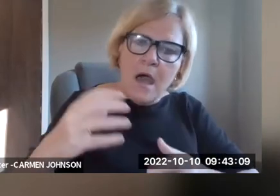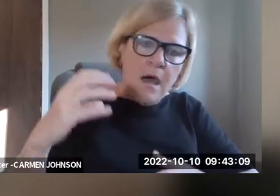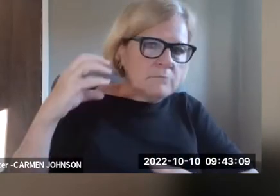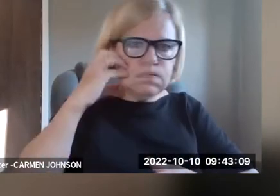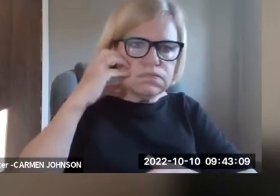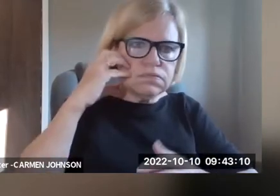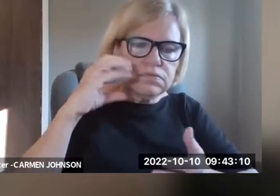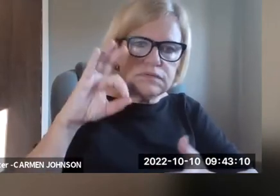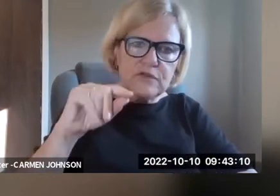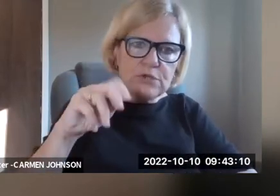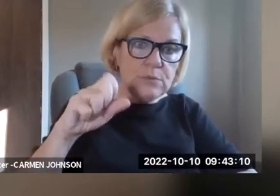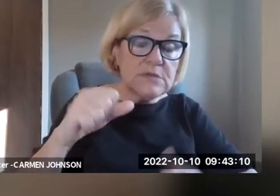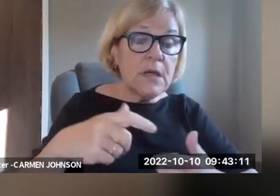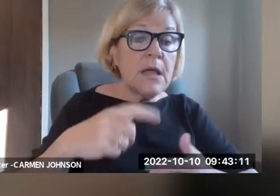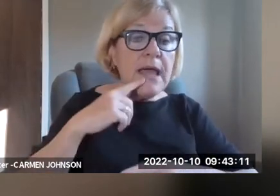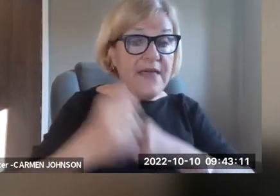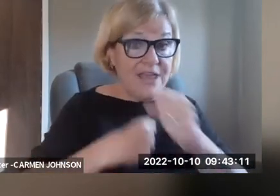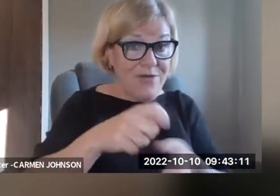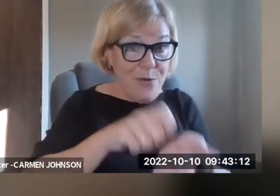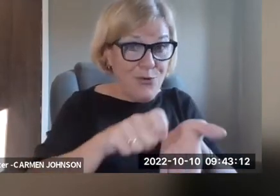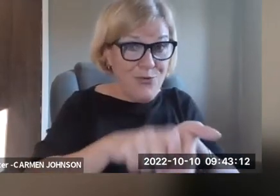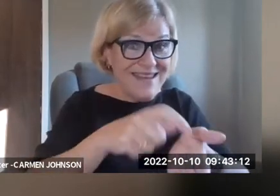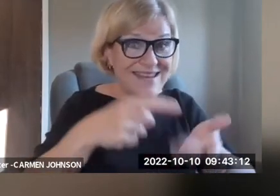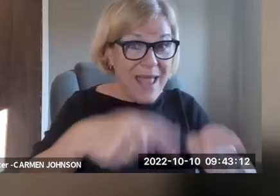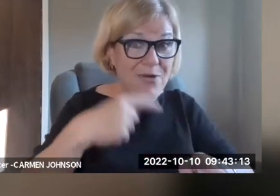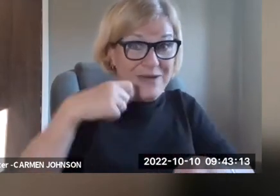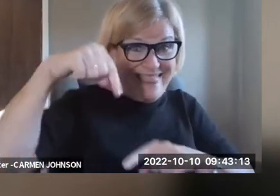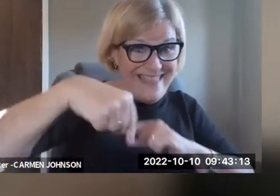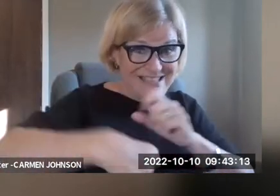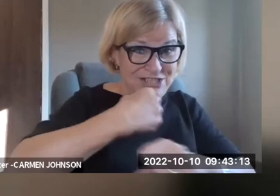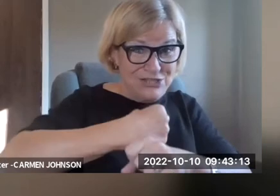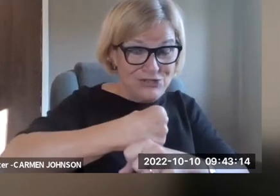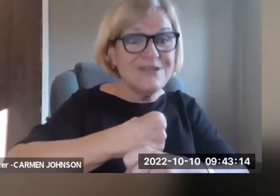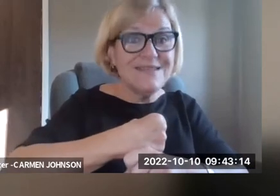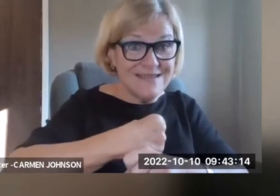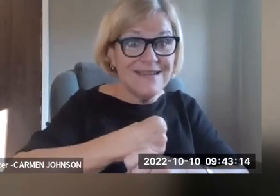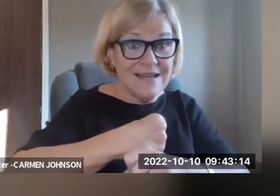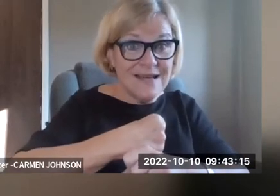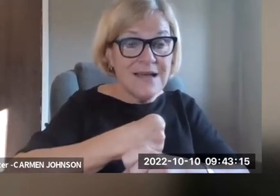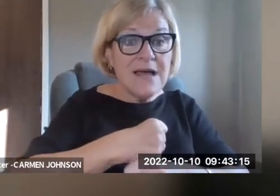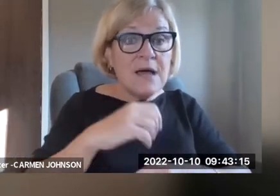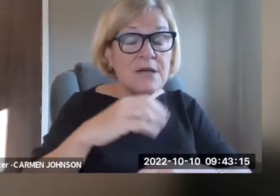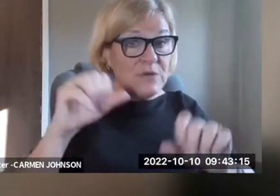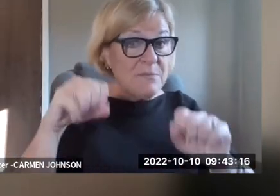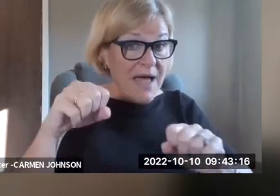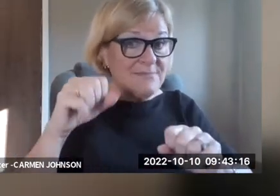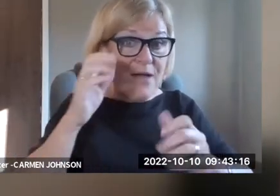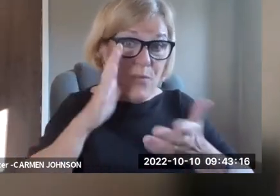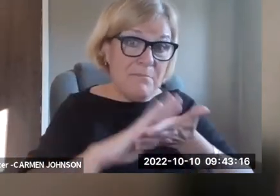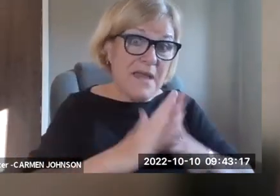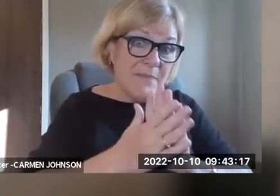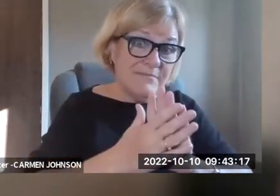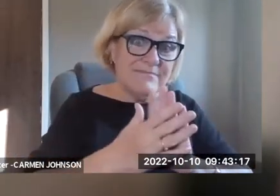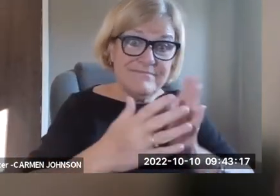a treatise about the PLRA whose, whose footnotes are as close to exhaustive as one can imagine, um, in the year that they were